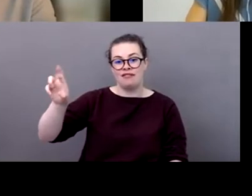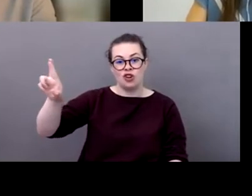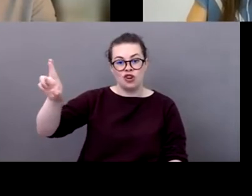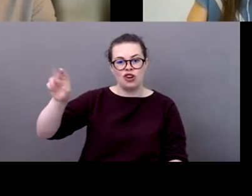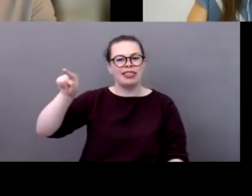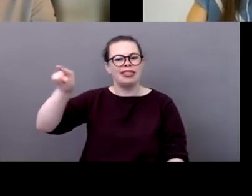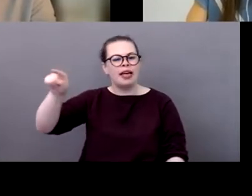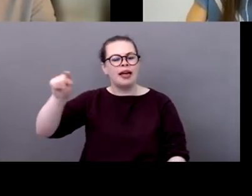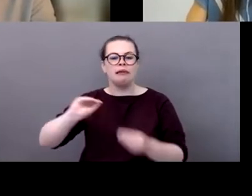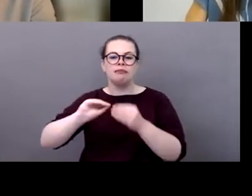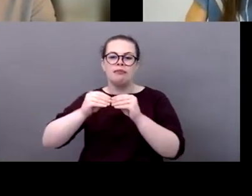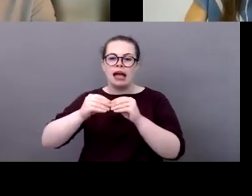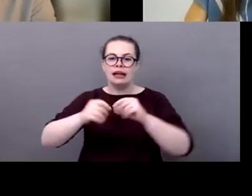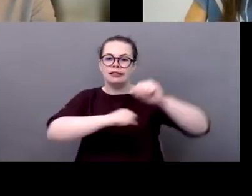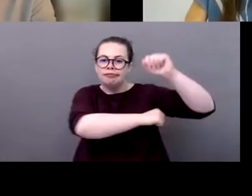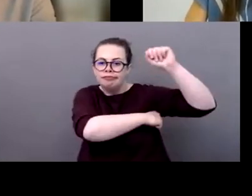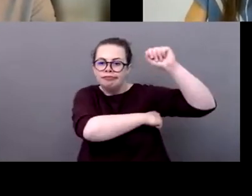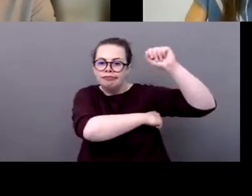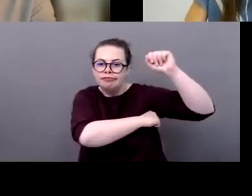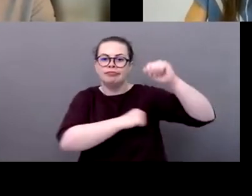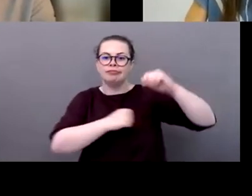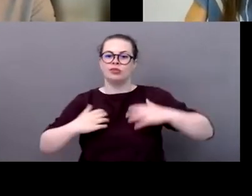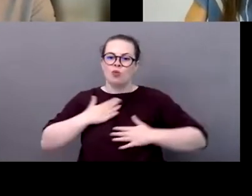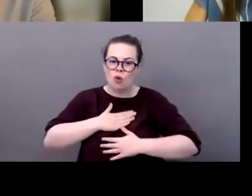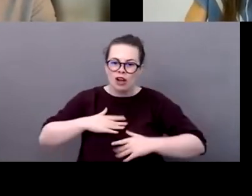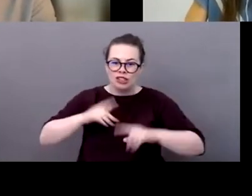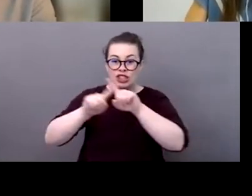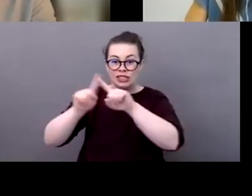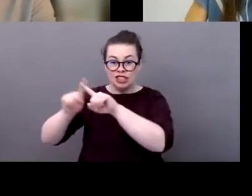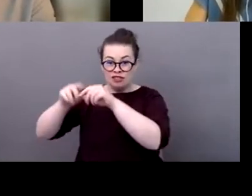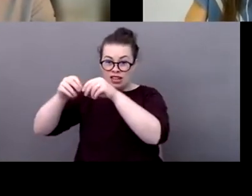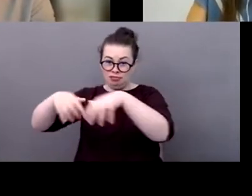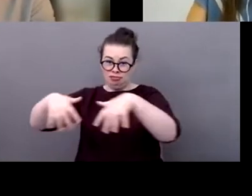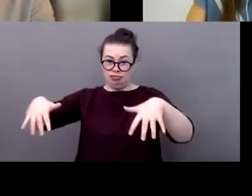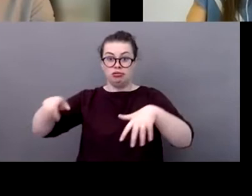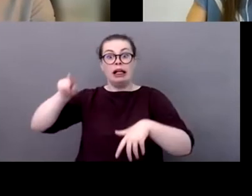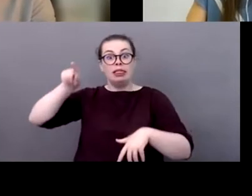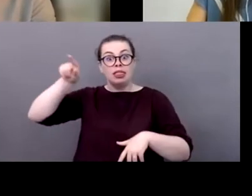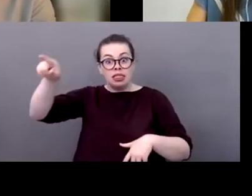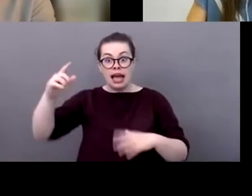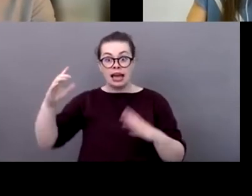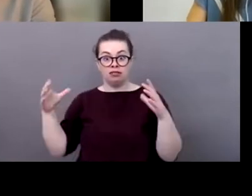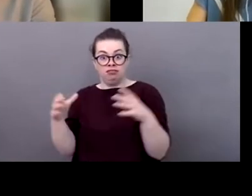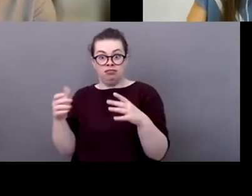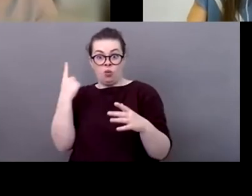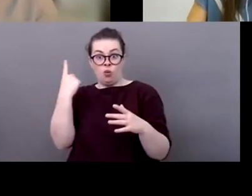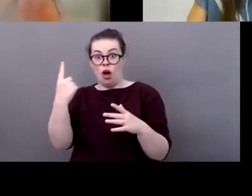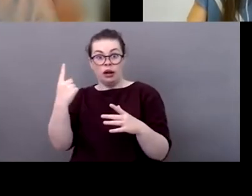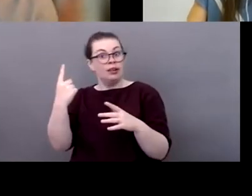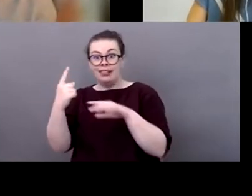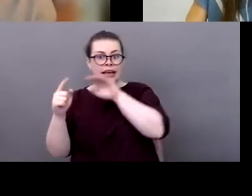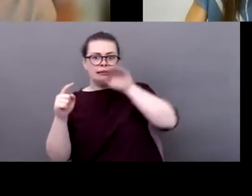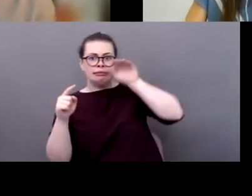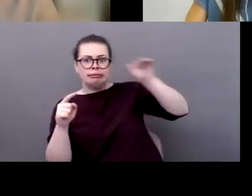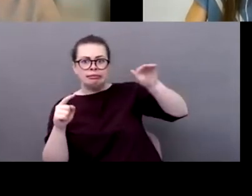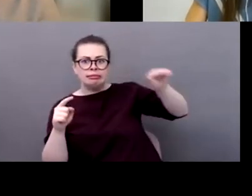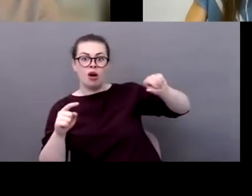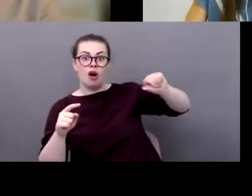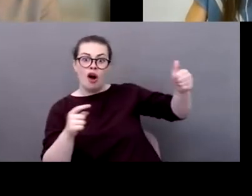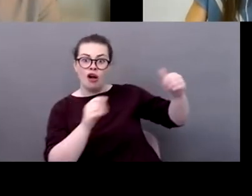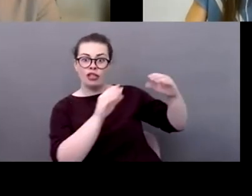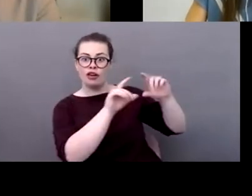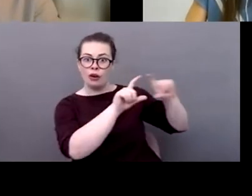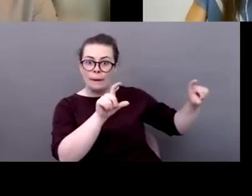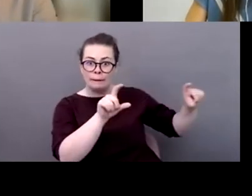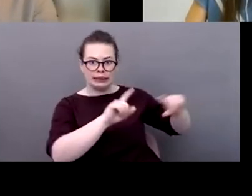because they realize they can't achieve their sustainability objectives unless they have that partnership right through the value chain we have a value chain